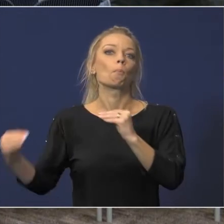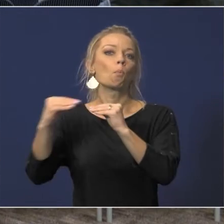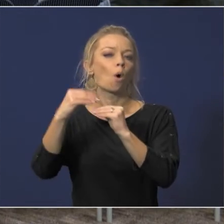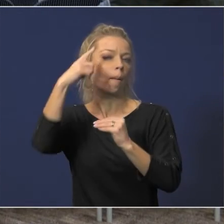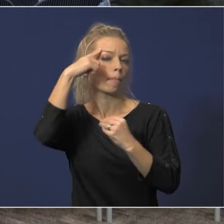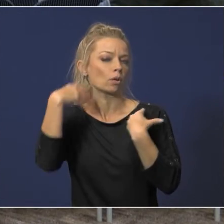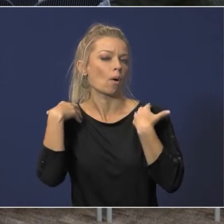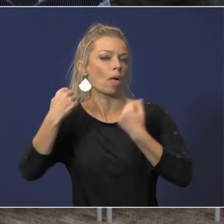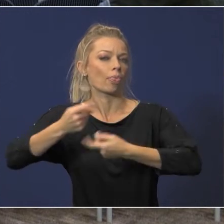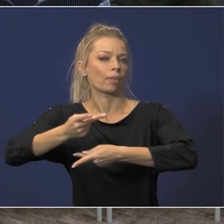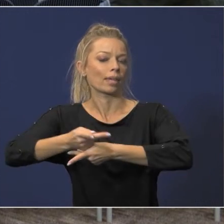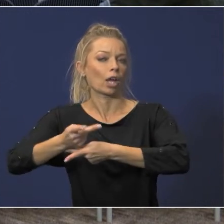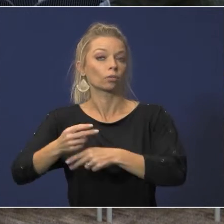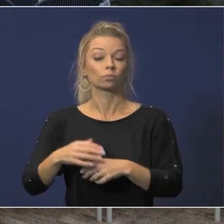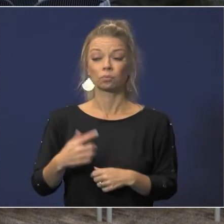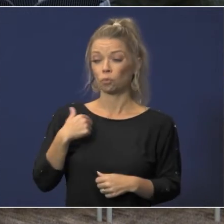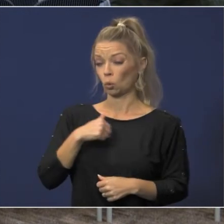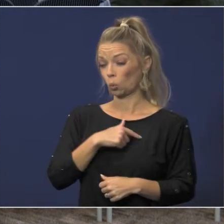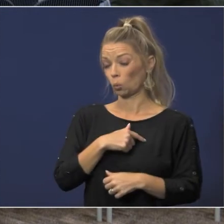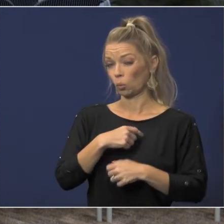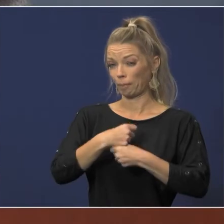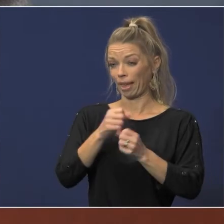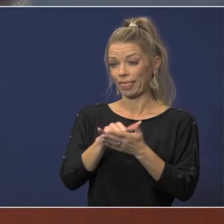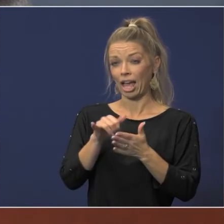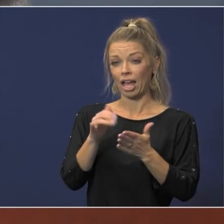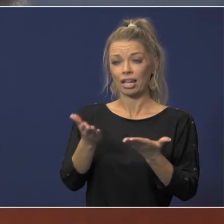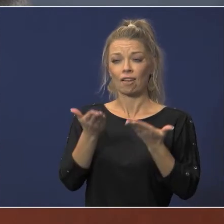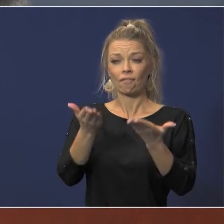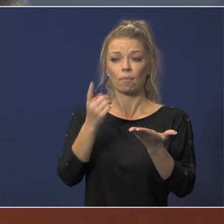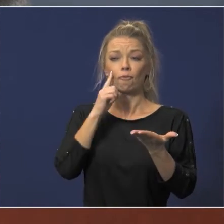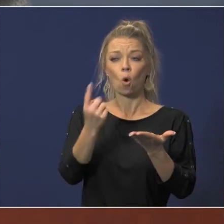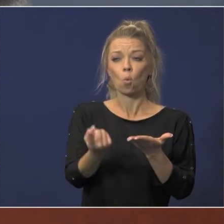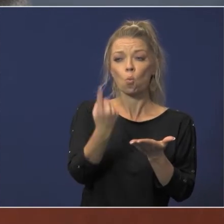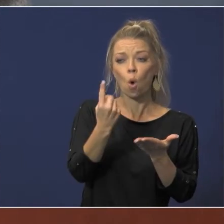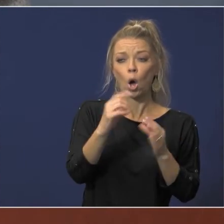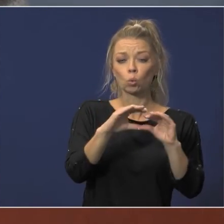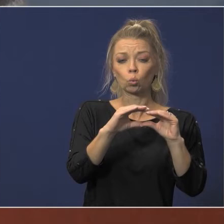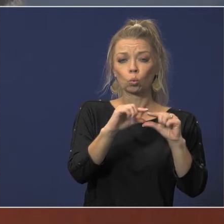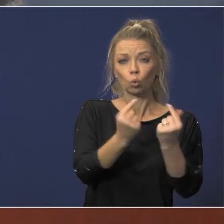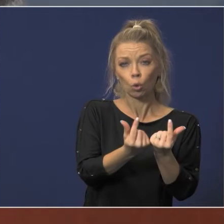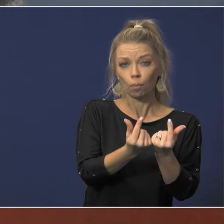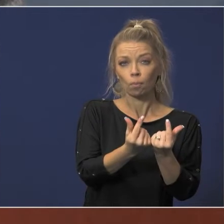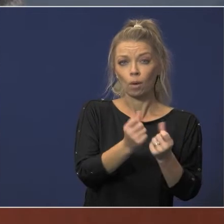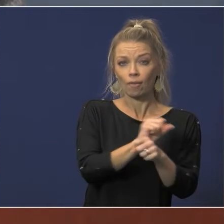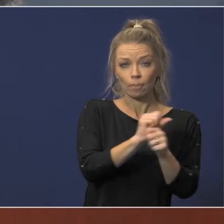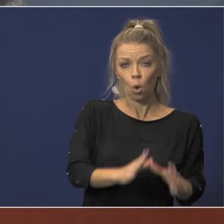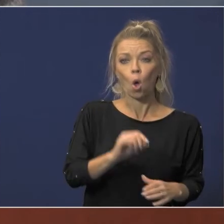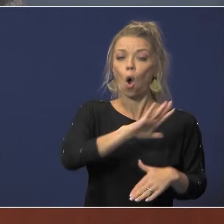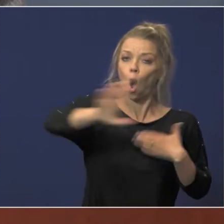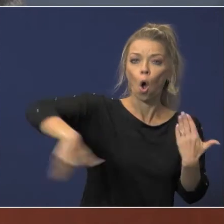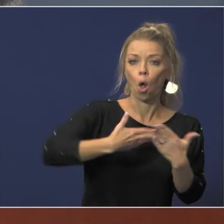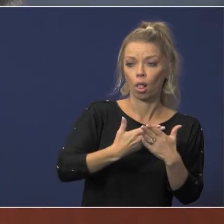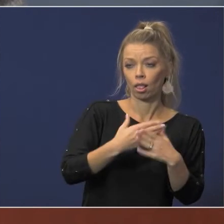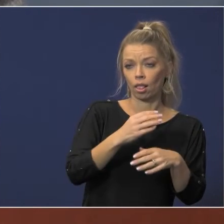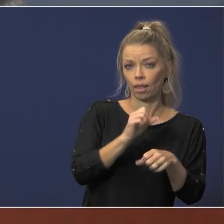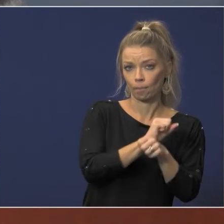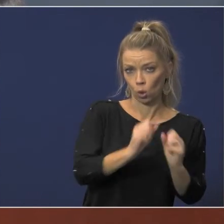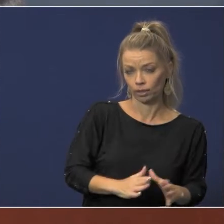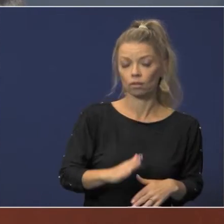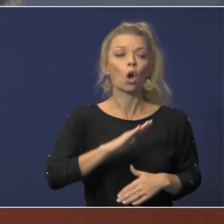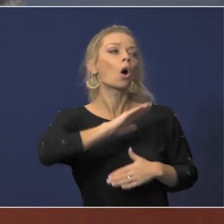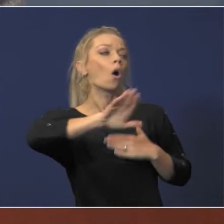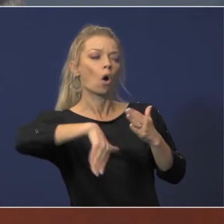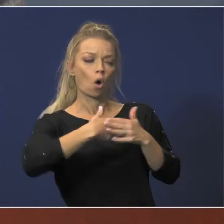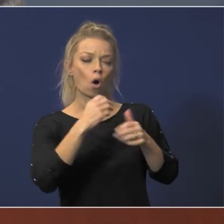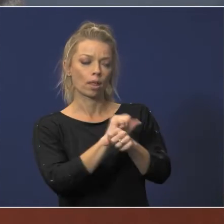and are we making this available for one category of employees or for all employees all employees and